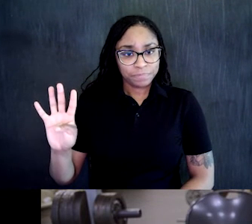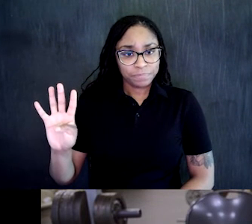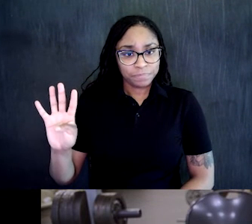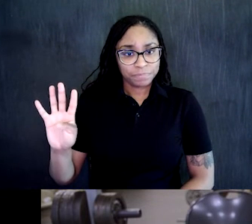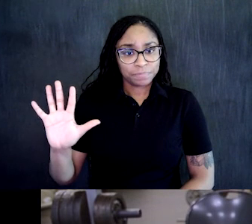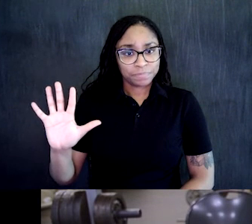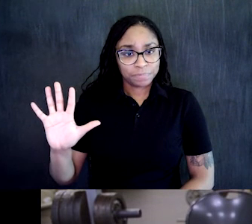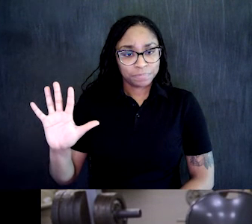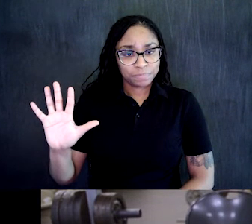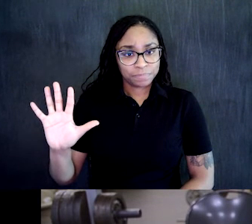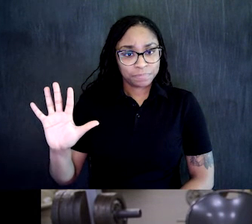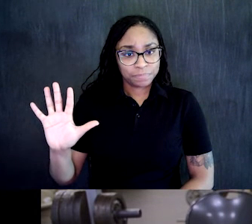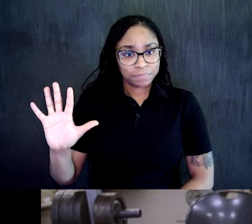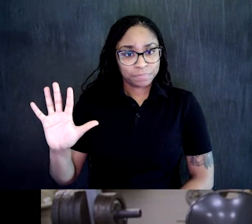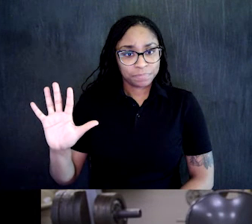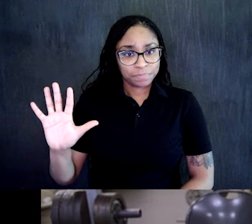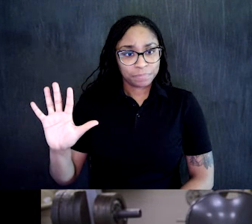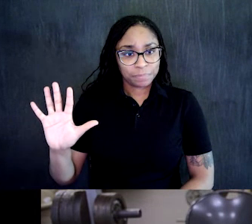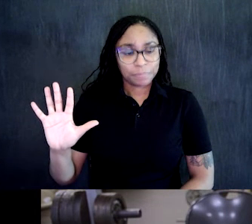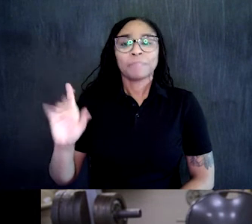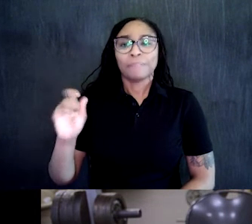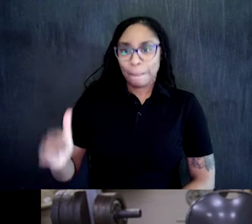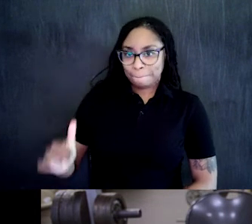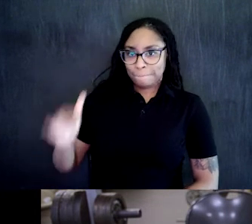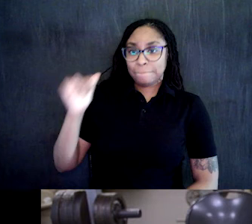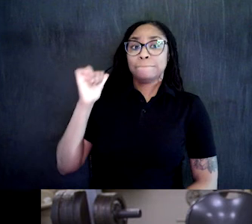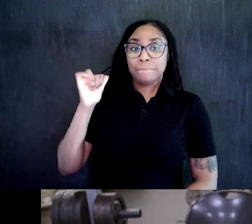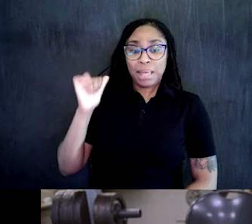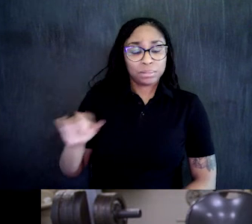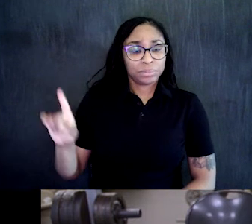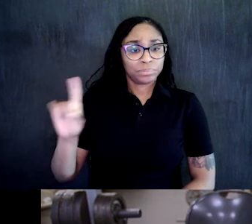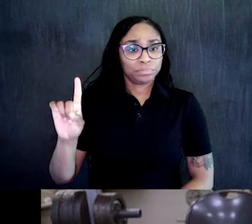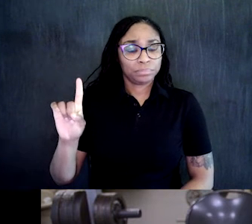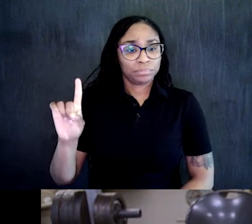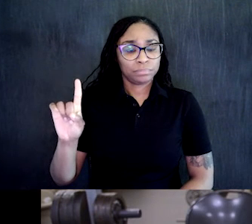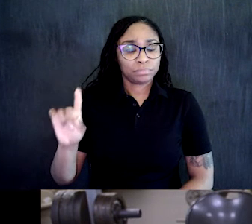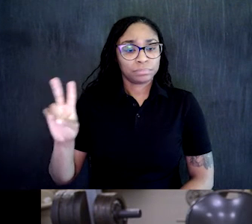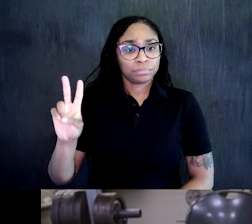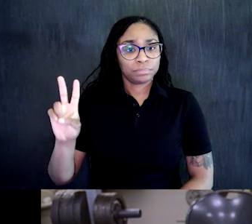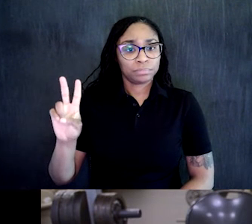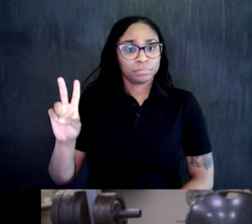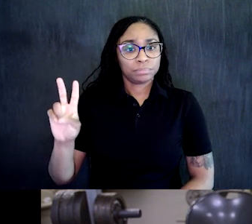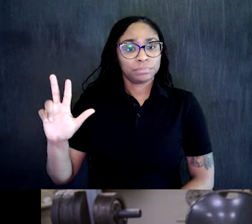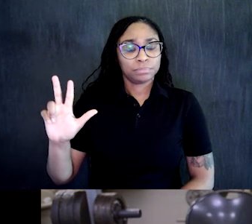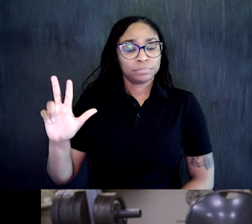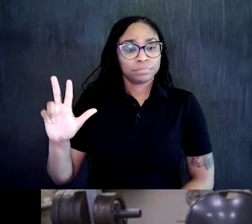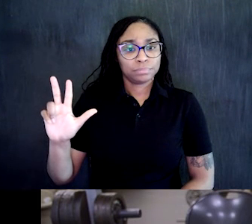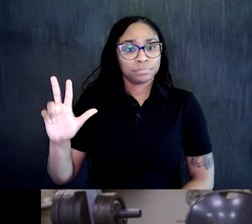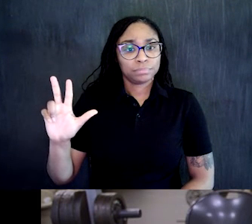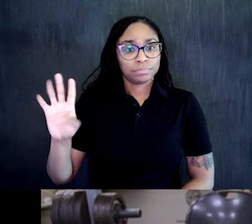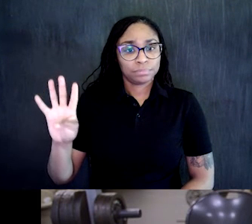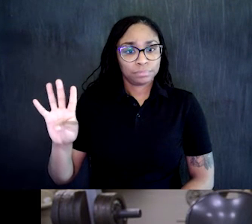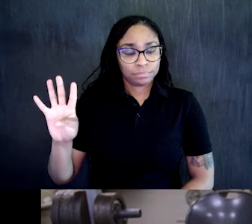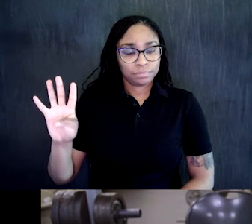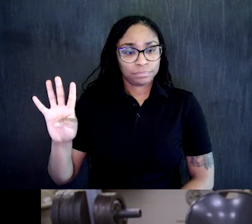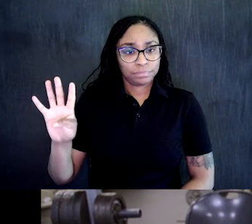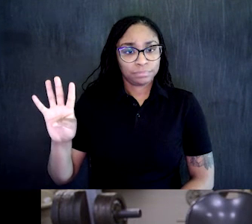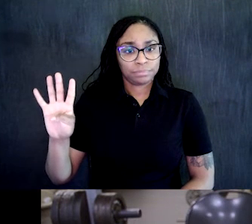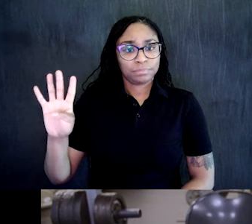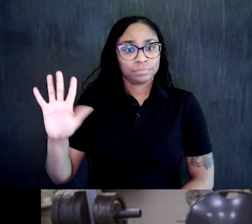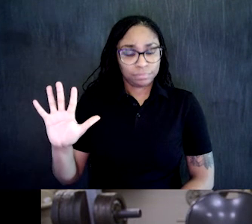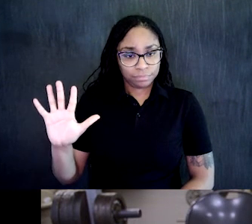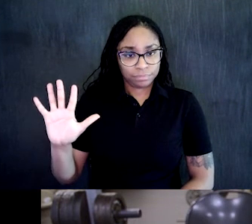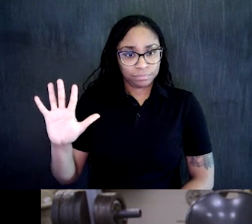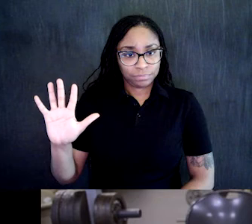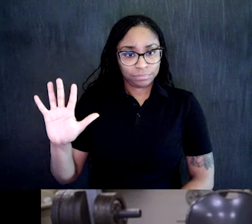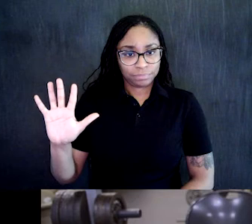And without putting it down, let's go backwards. One. Two. Three. Four. Five. Good.